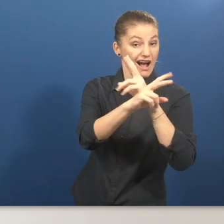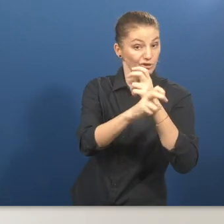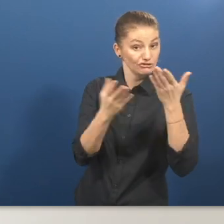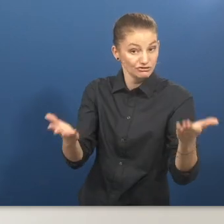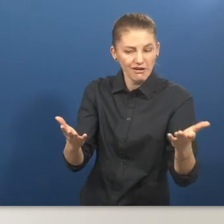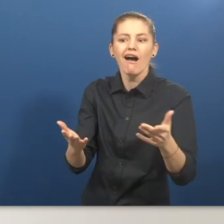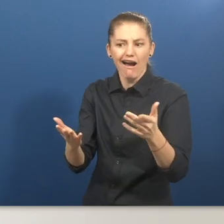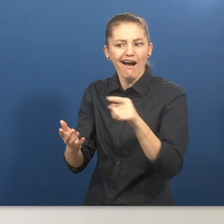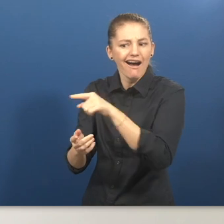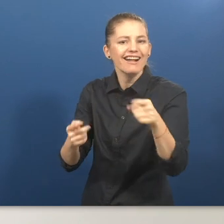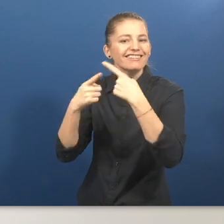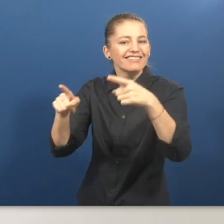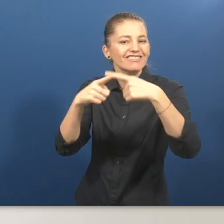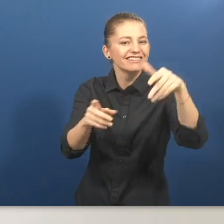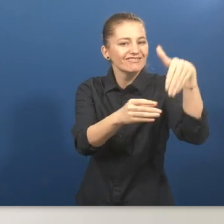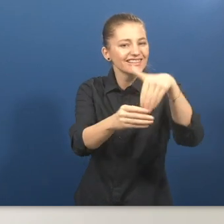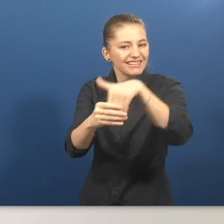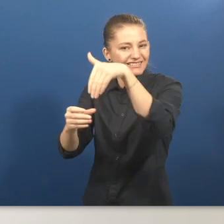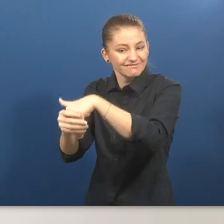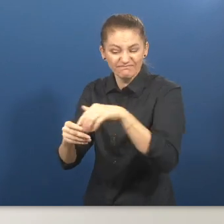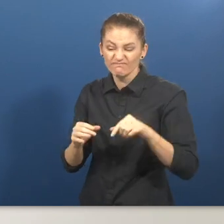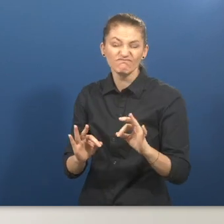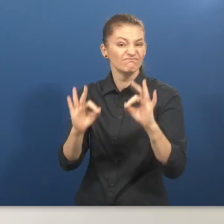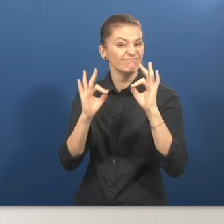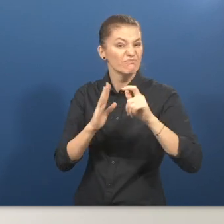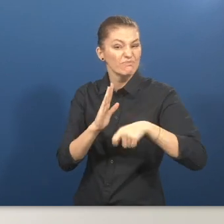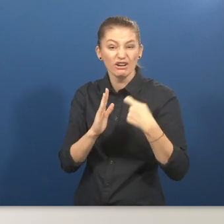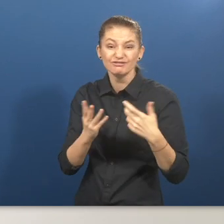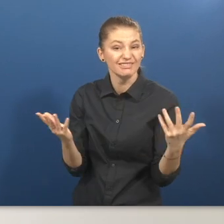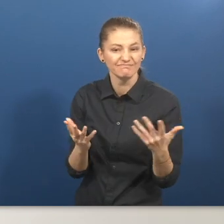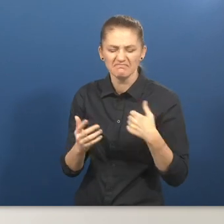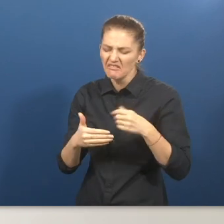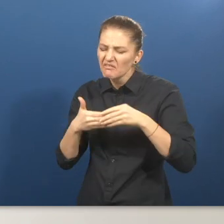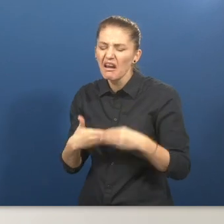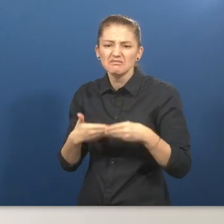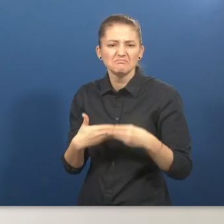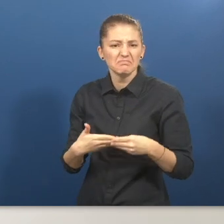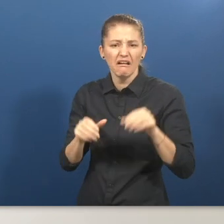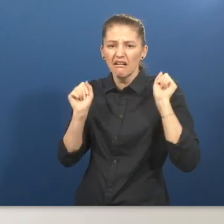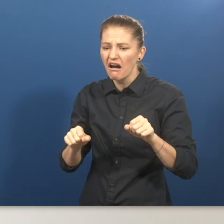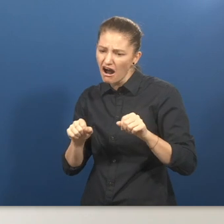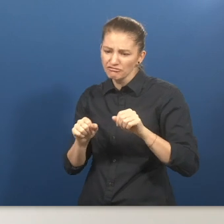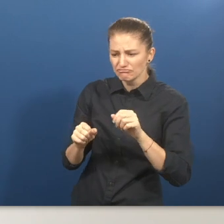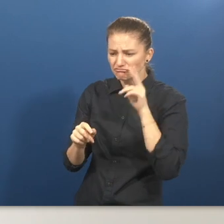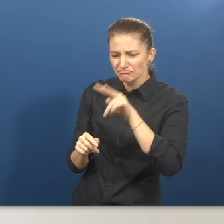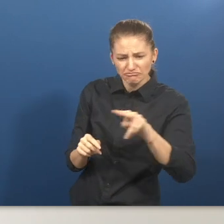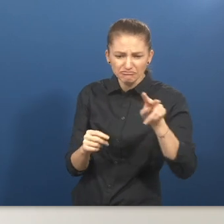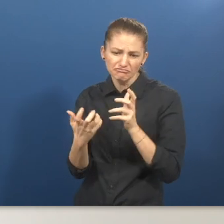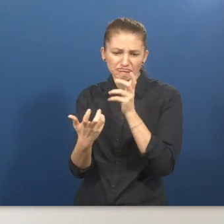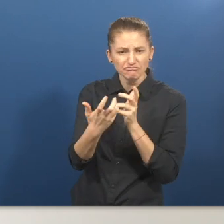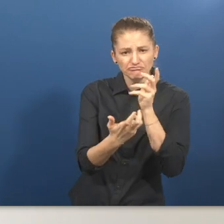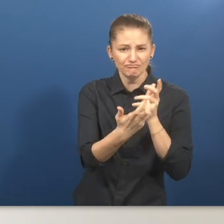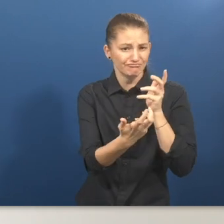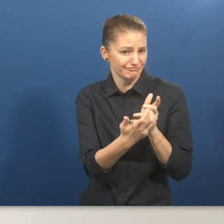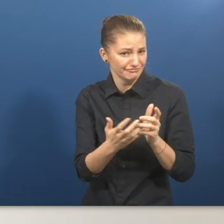and austria this means also three different realities the best thing about the project is that we're really flexible and we have agile